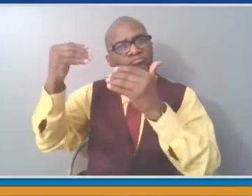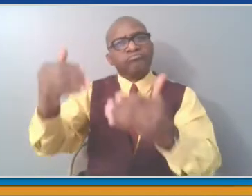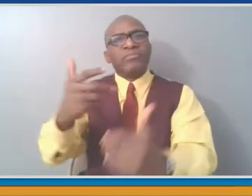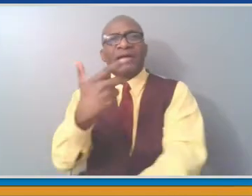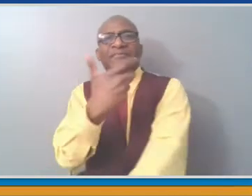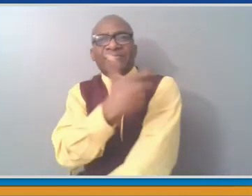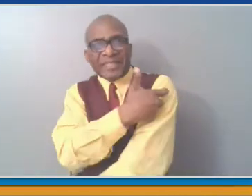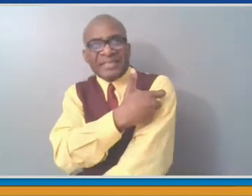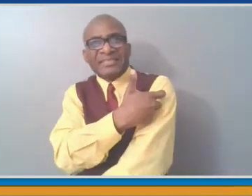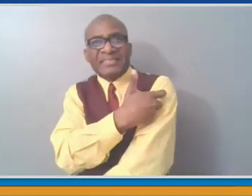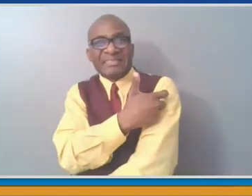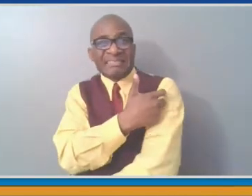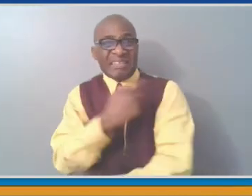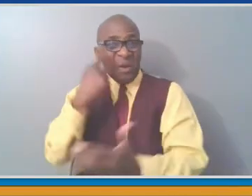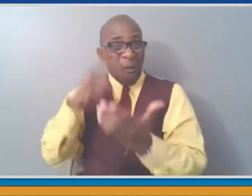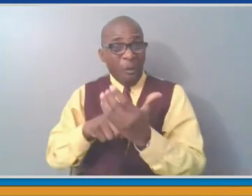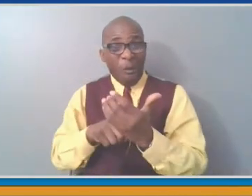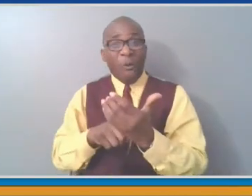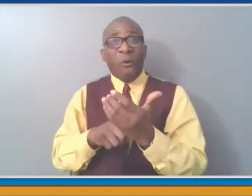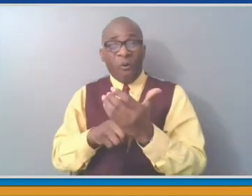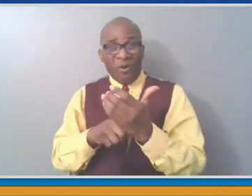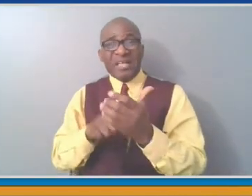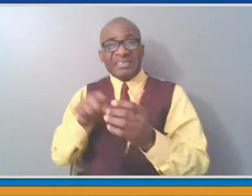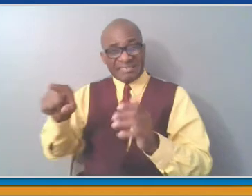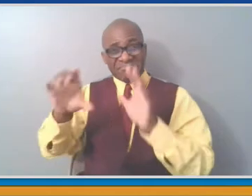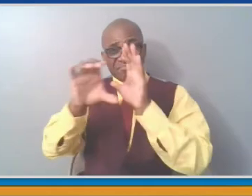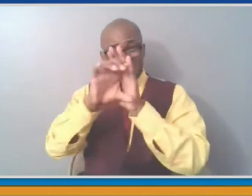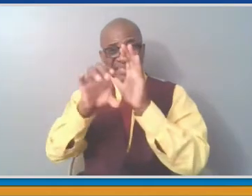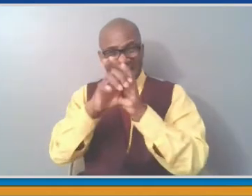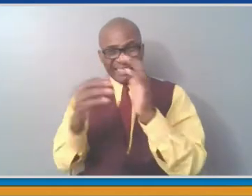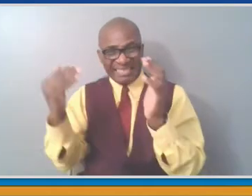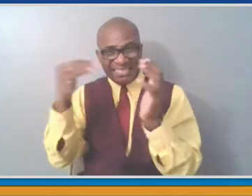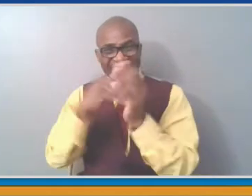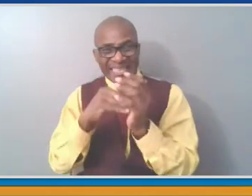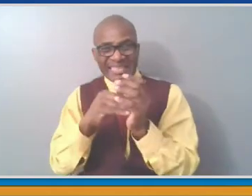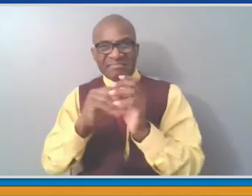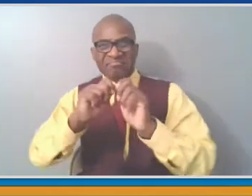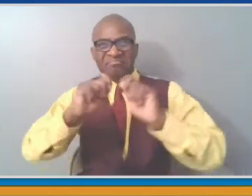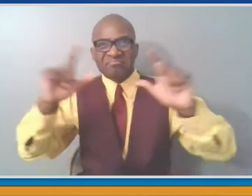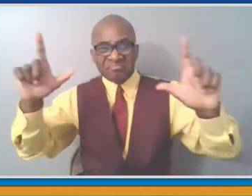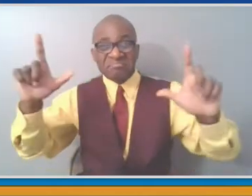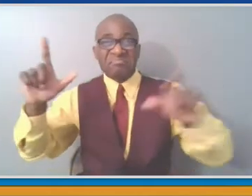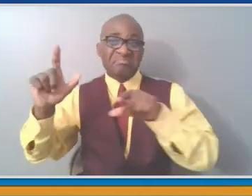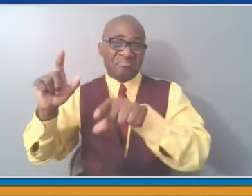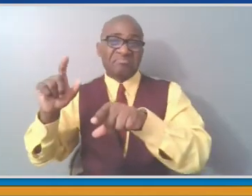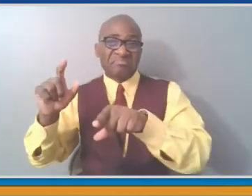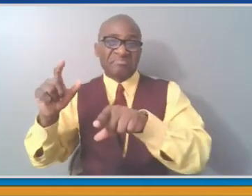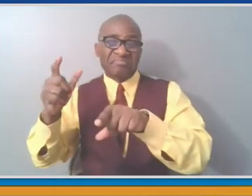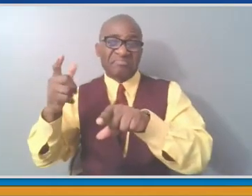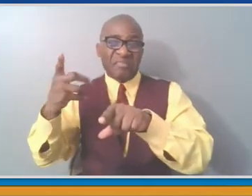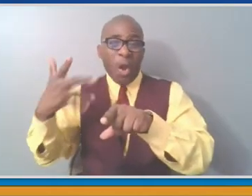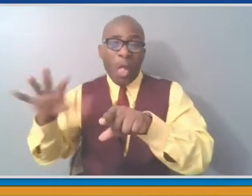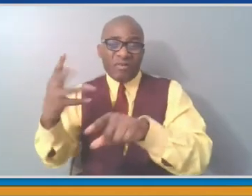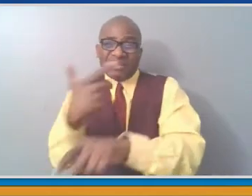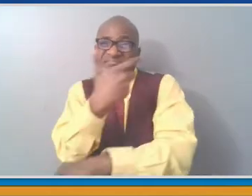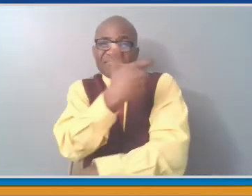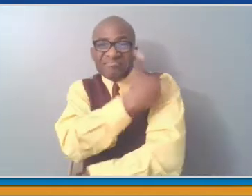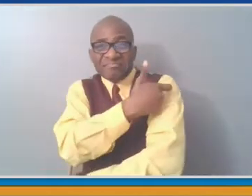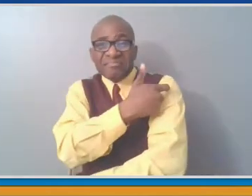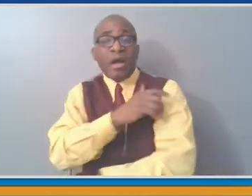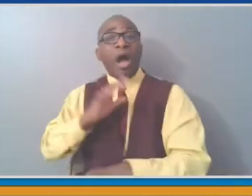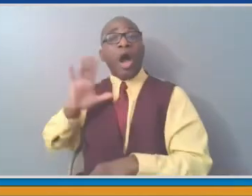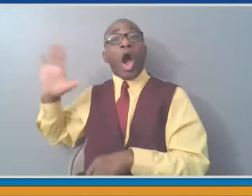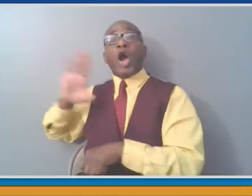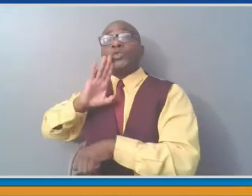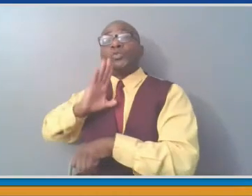see Mr. Papa getting that life-saving opportunity. His daughter, Tonya Gallows, sent us a very nice letter, but